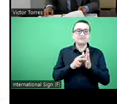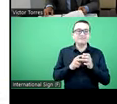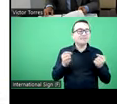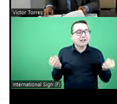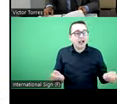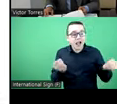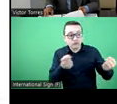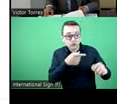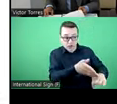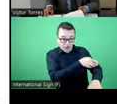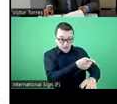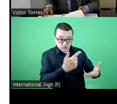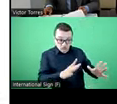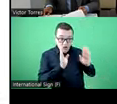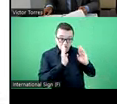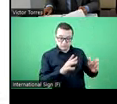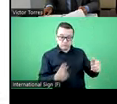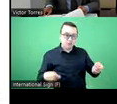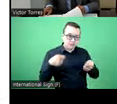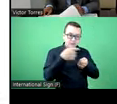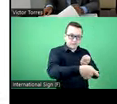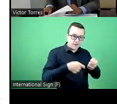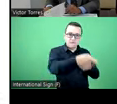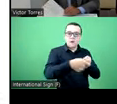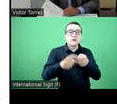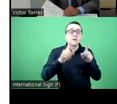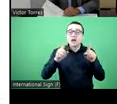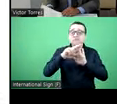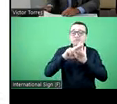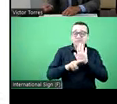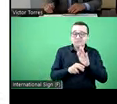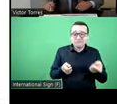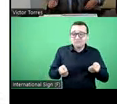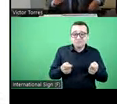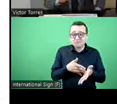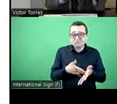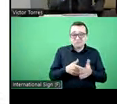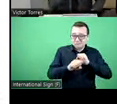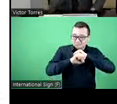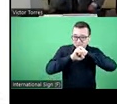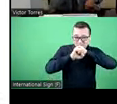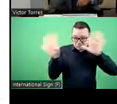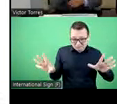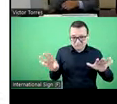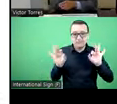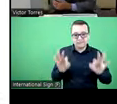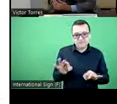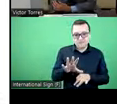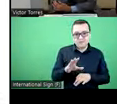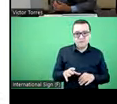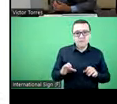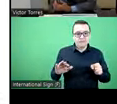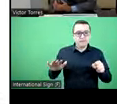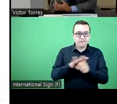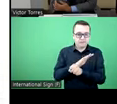For example, in a retrospective manner, and it's not really regulated. And the services